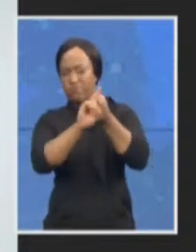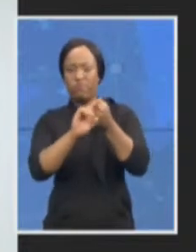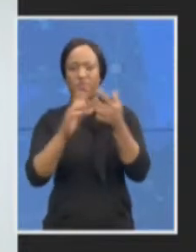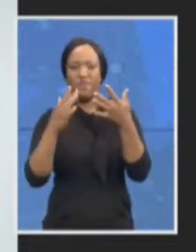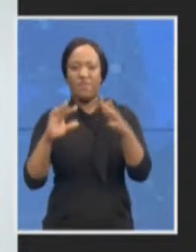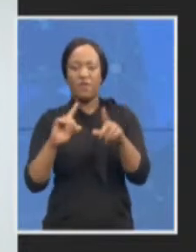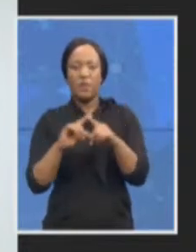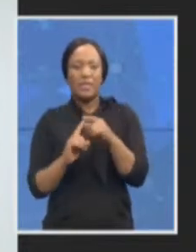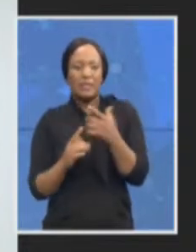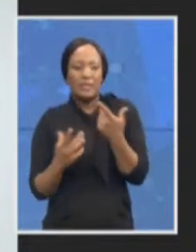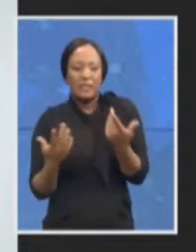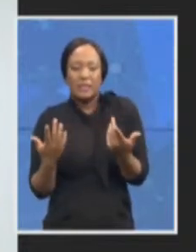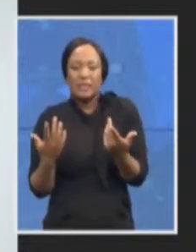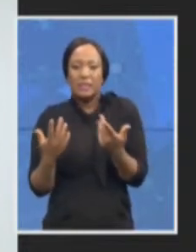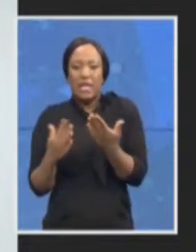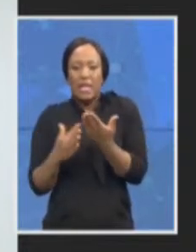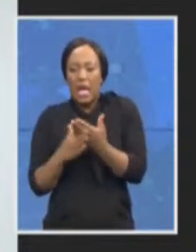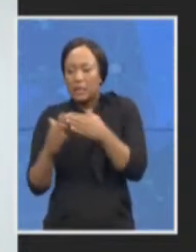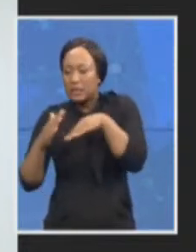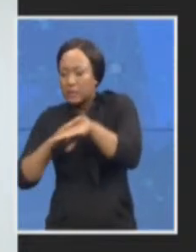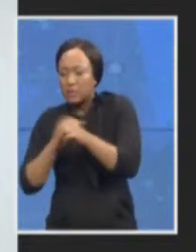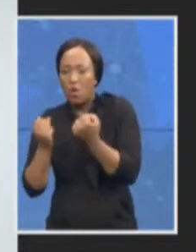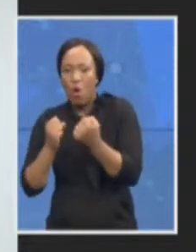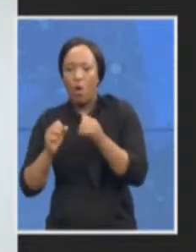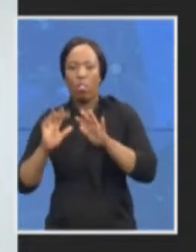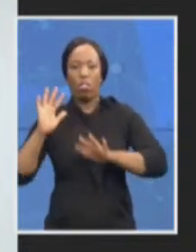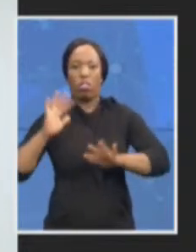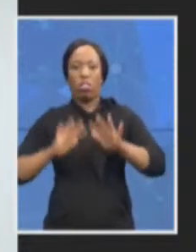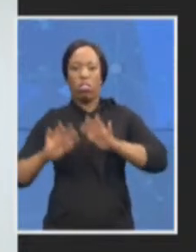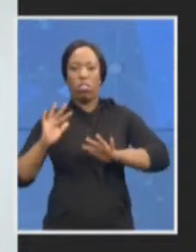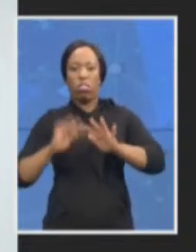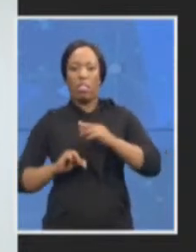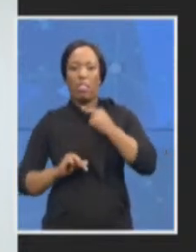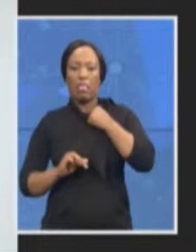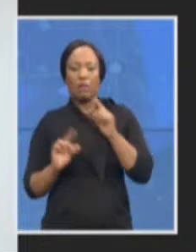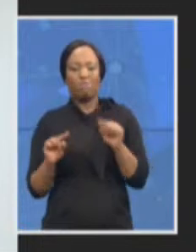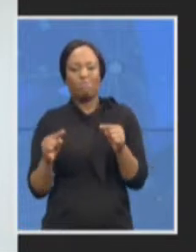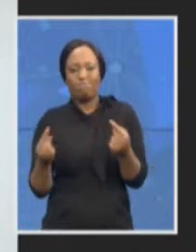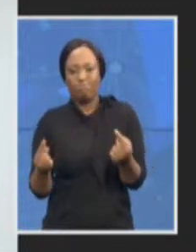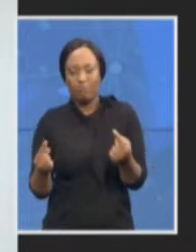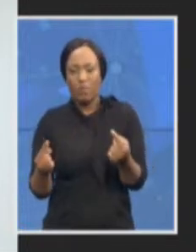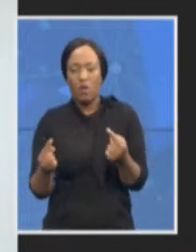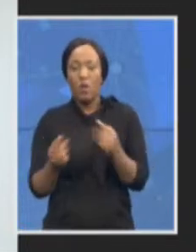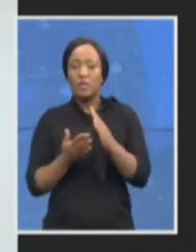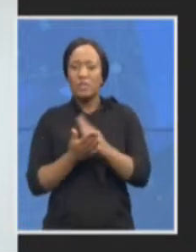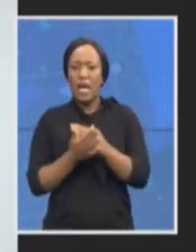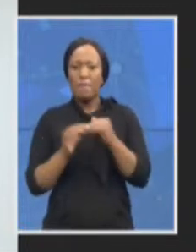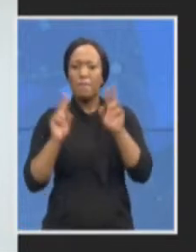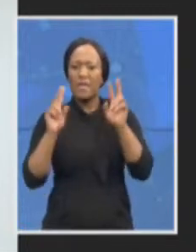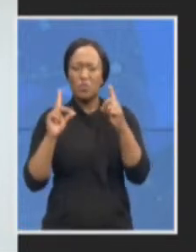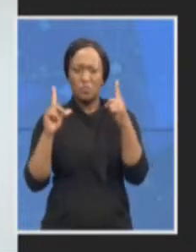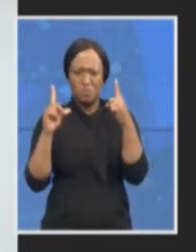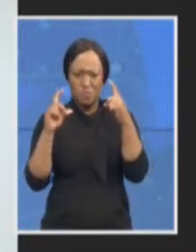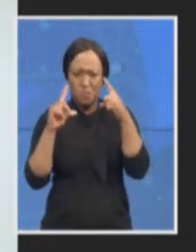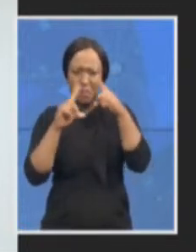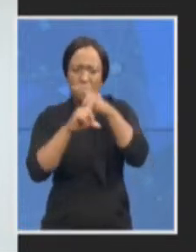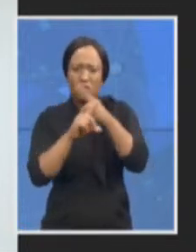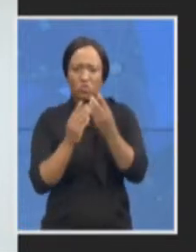these colleagues must ensure that very complex matters are dealt with and then of course we have